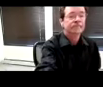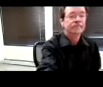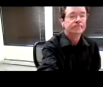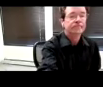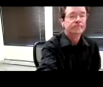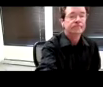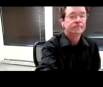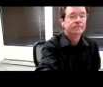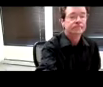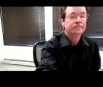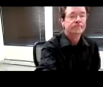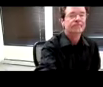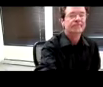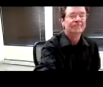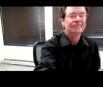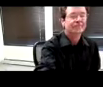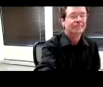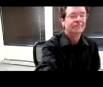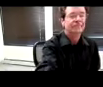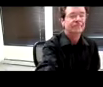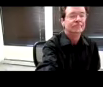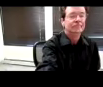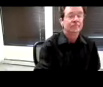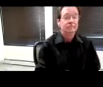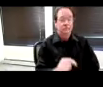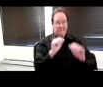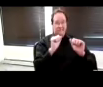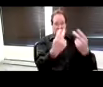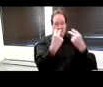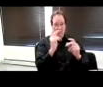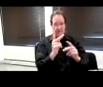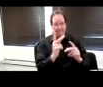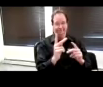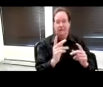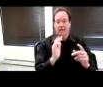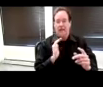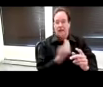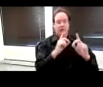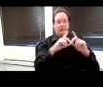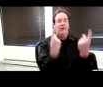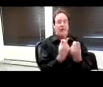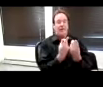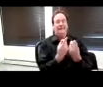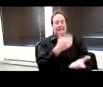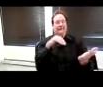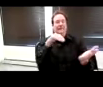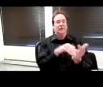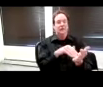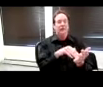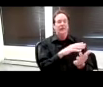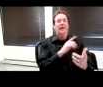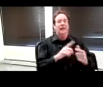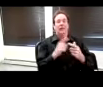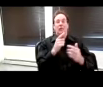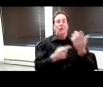And those requests come to our department centrally, and then what